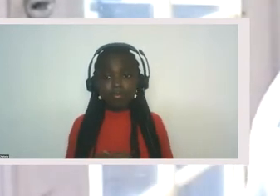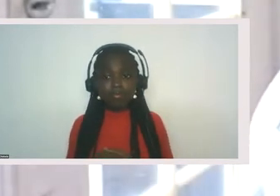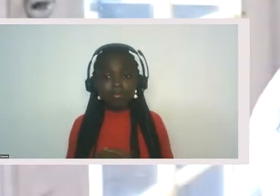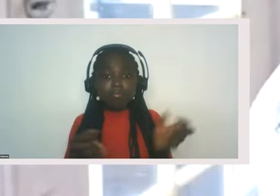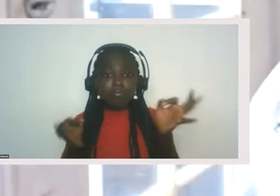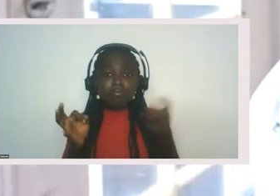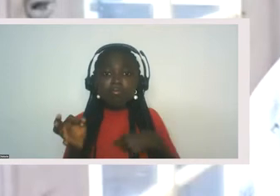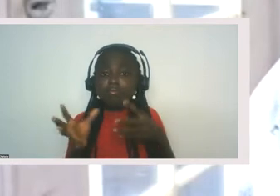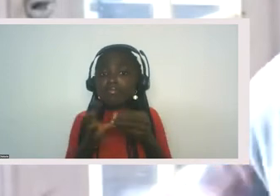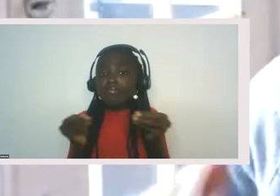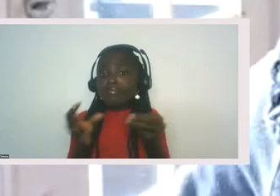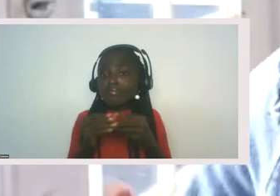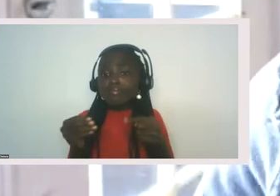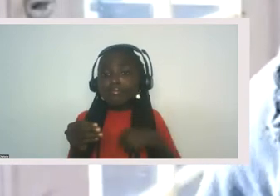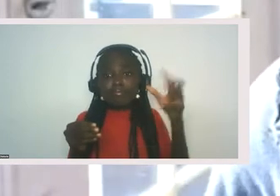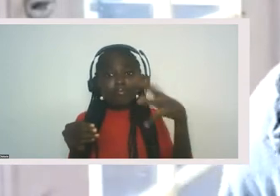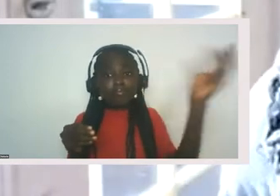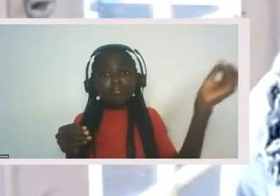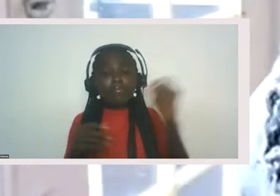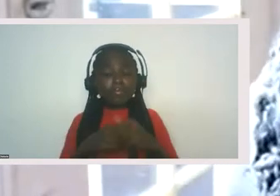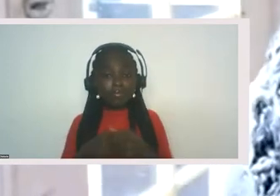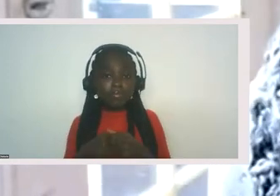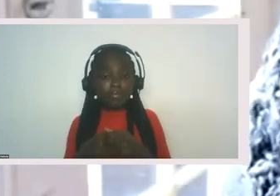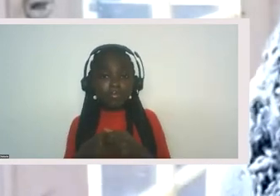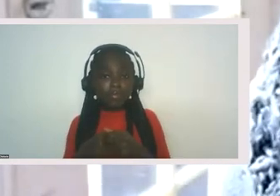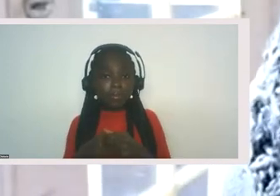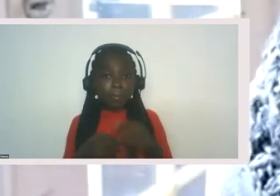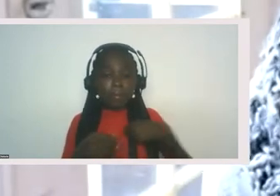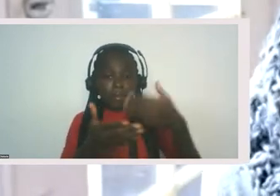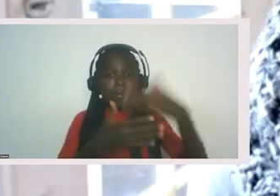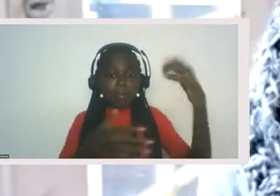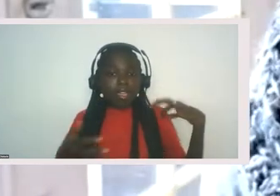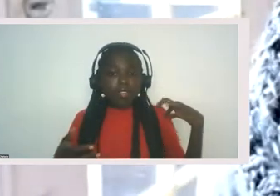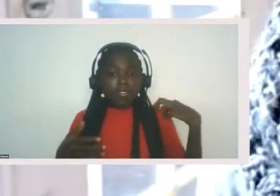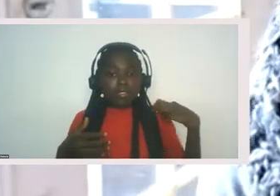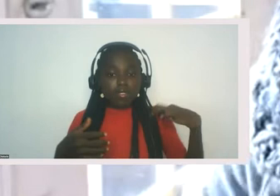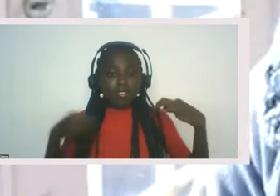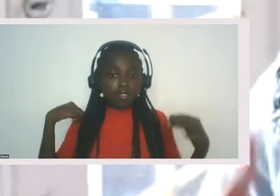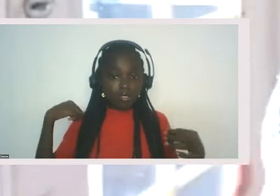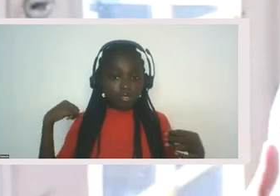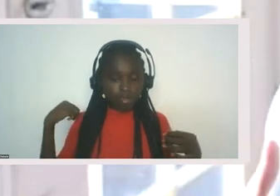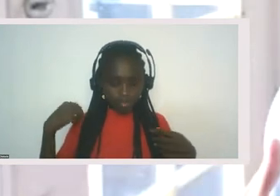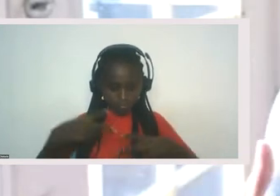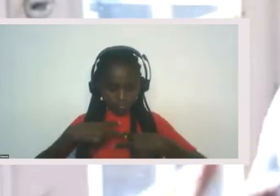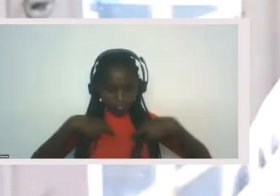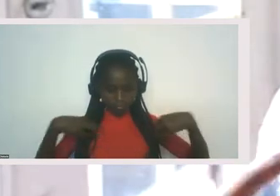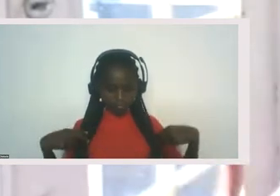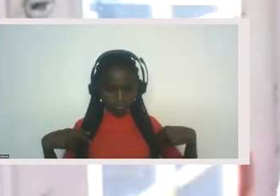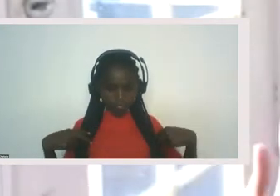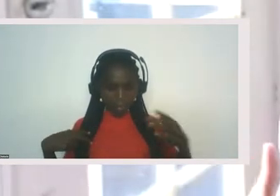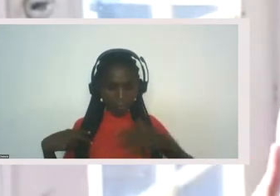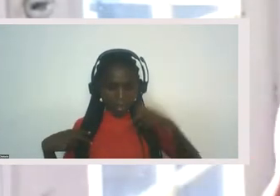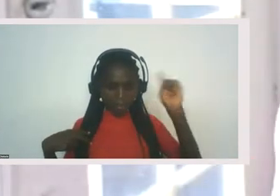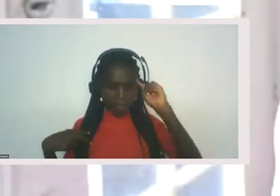a, um, I'm decolonizing my mind sweatshirt. It, is that what you mean by, I need to be thinking